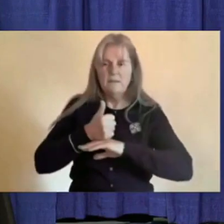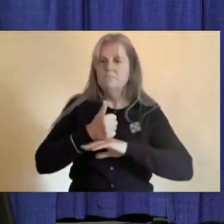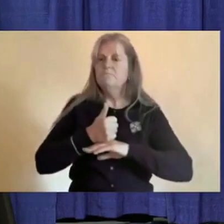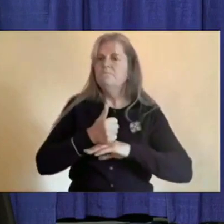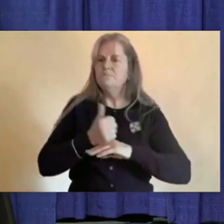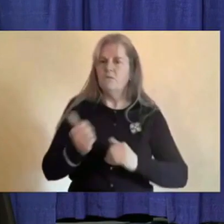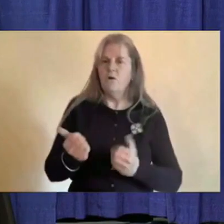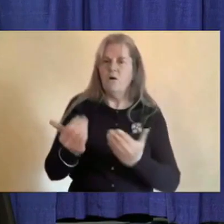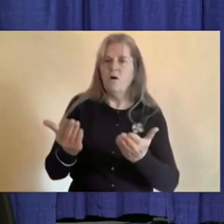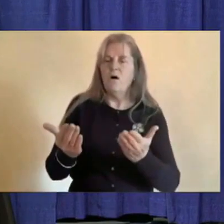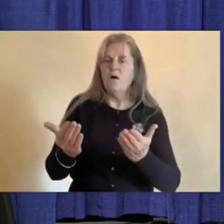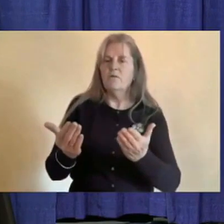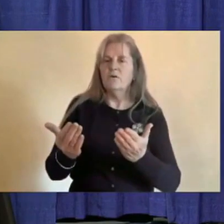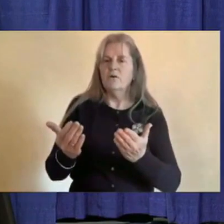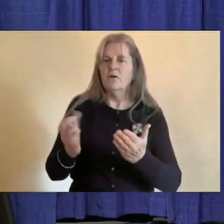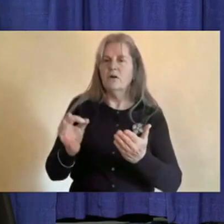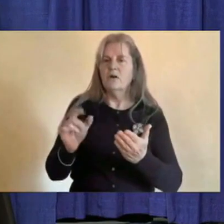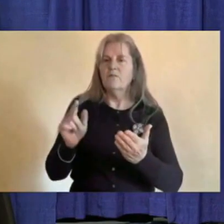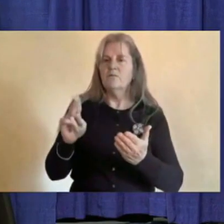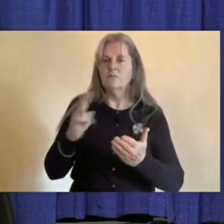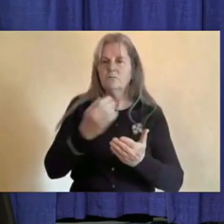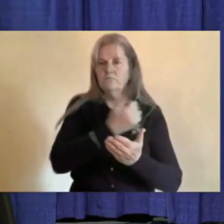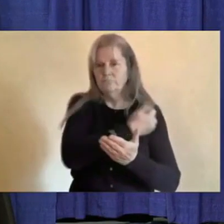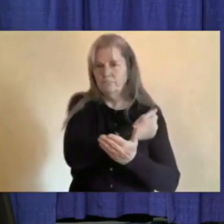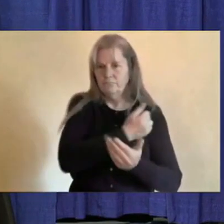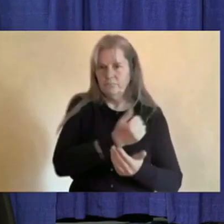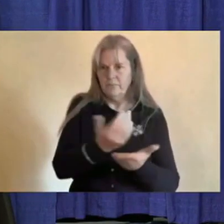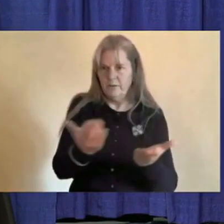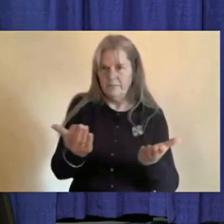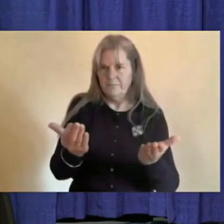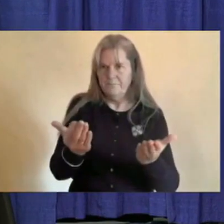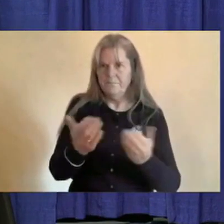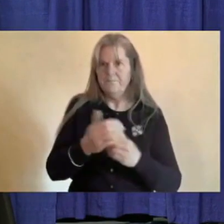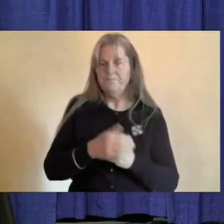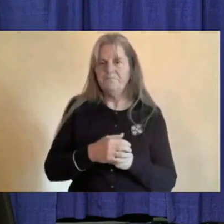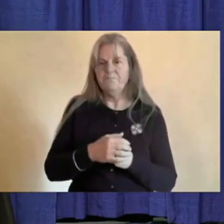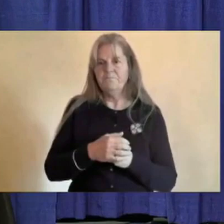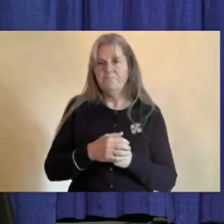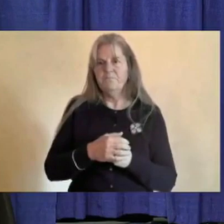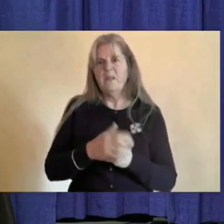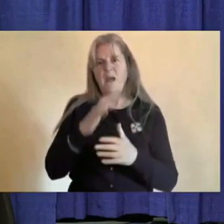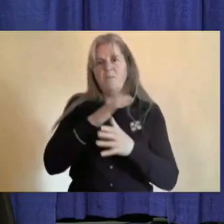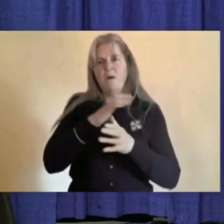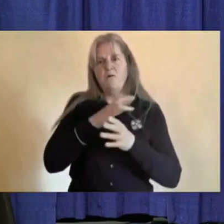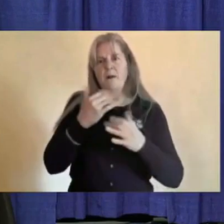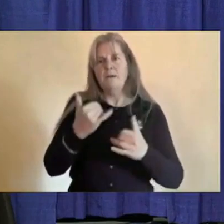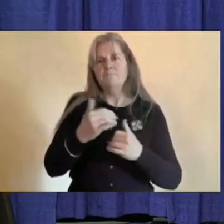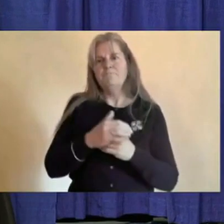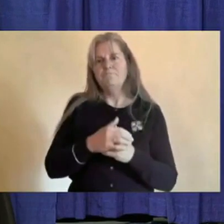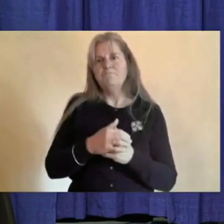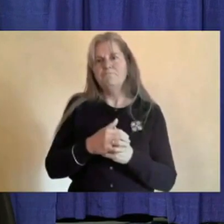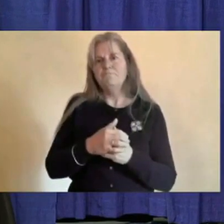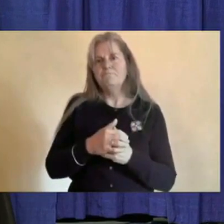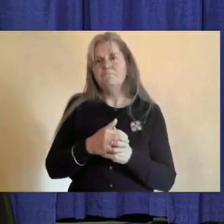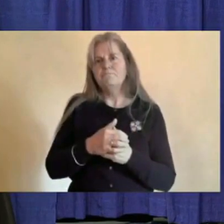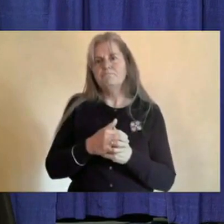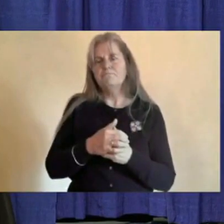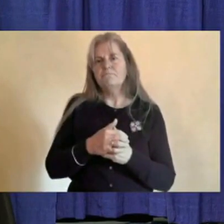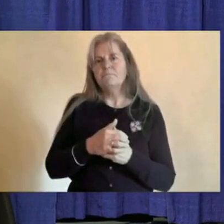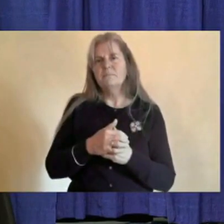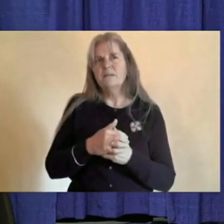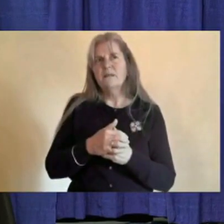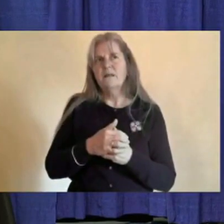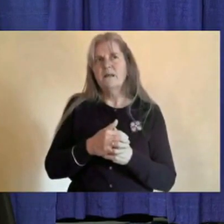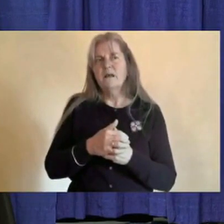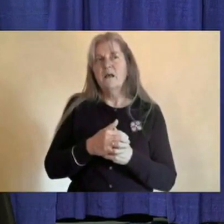vaccine effectively and efficiently is the more important goal than the actual start time. I think the start time is